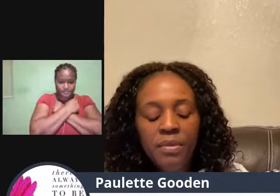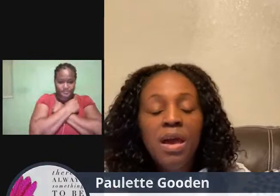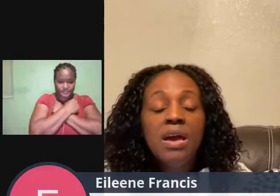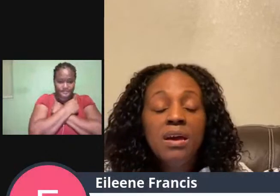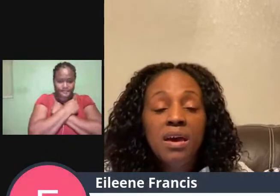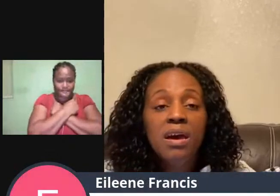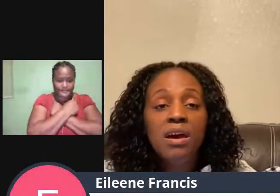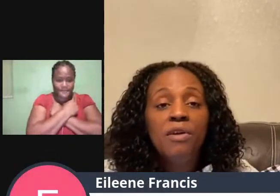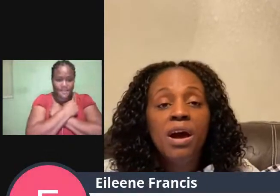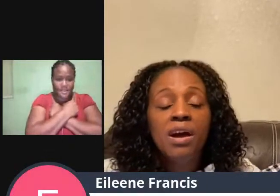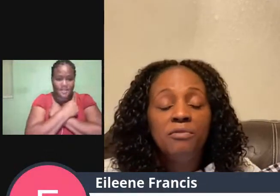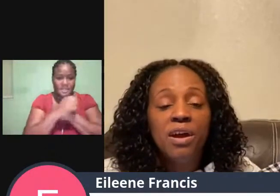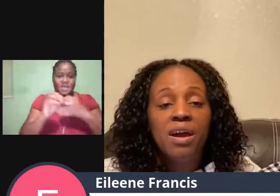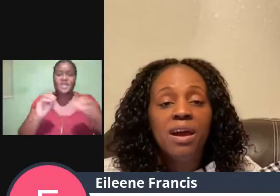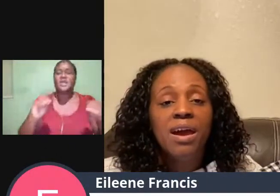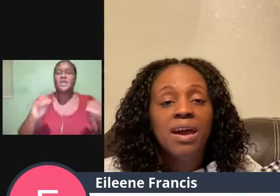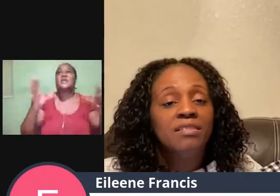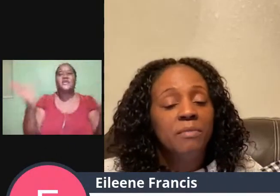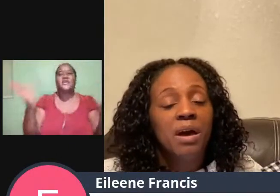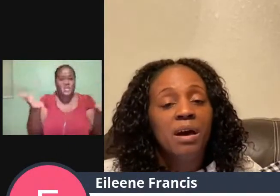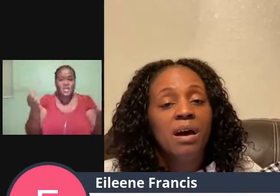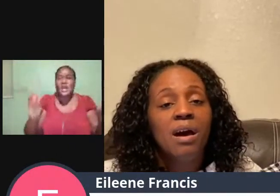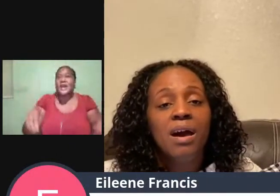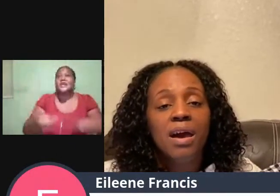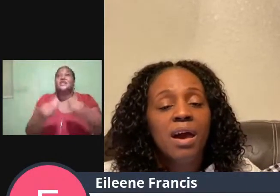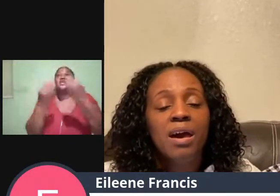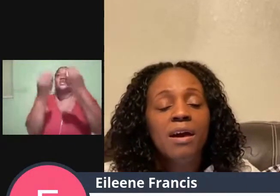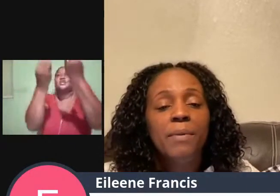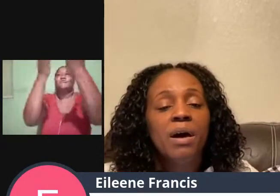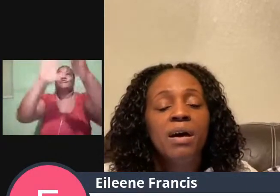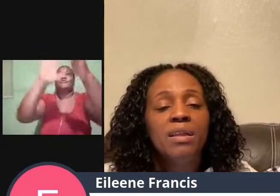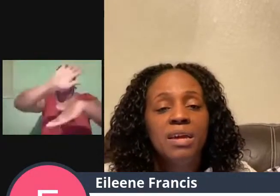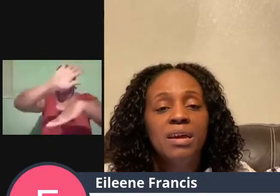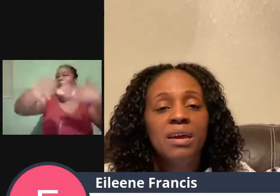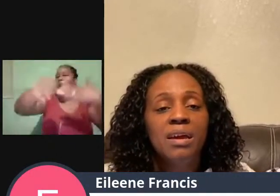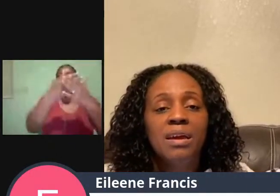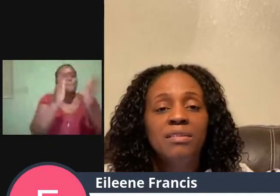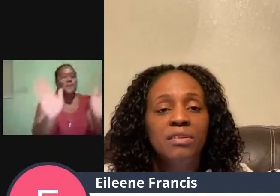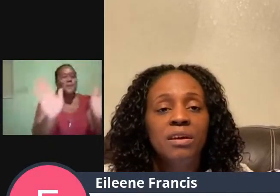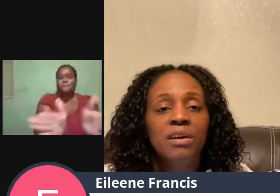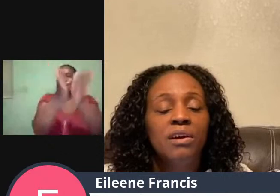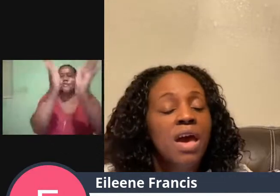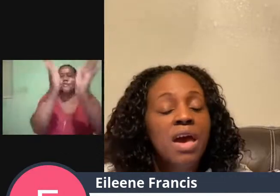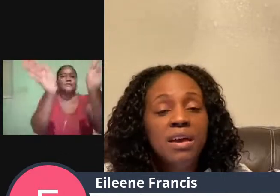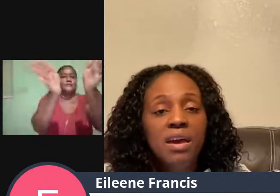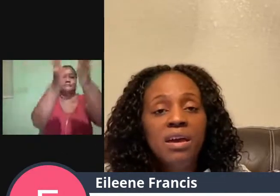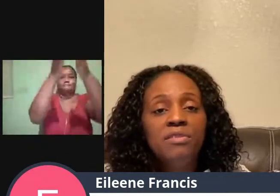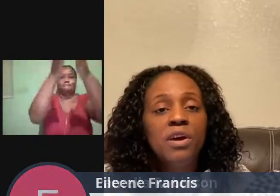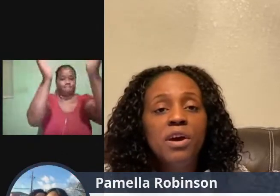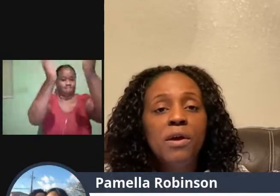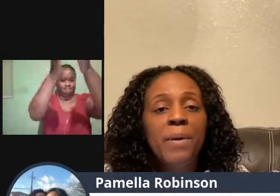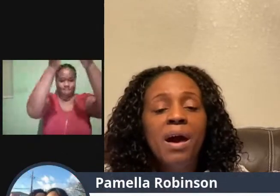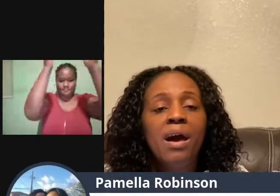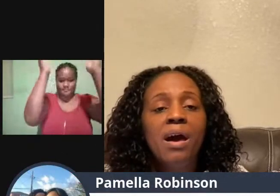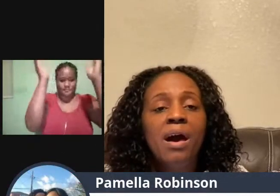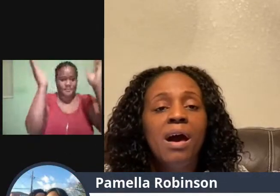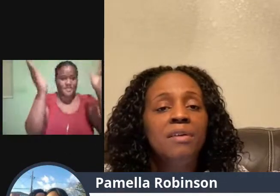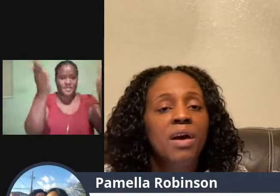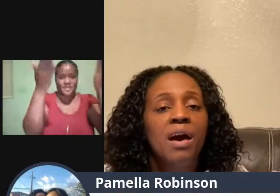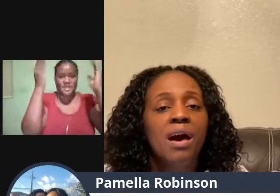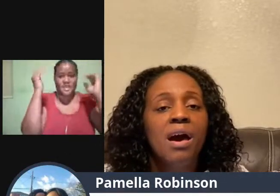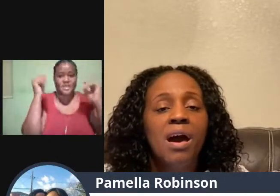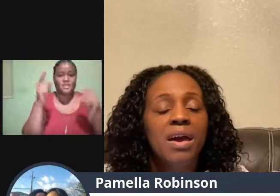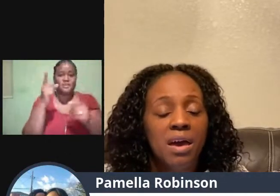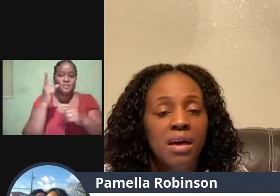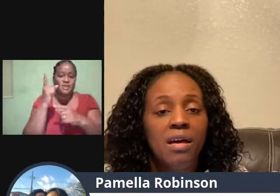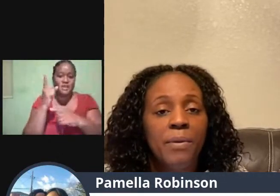Here I raise my heaven easer, hither by